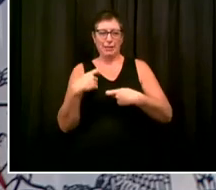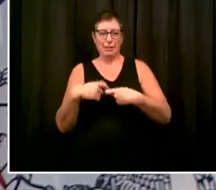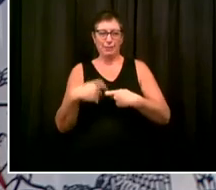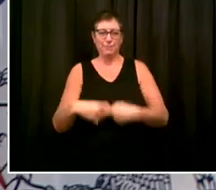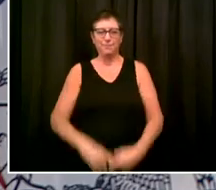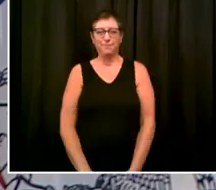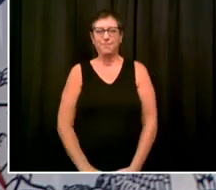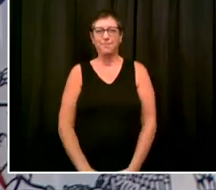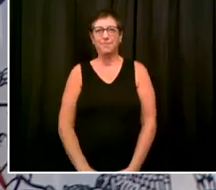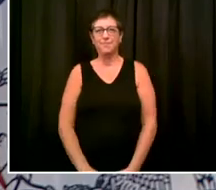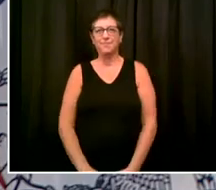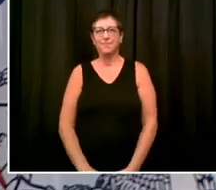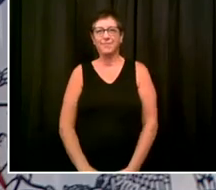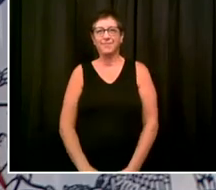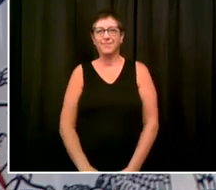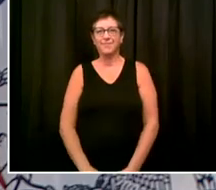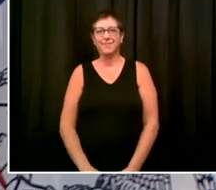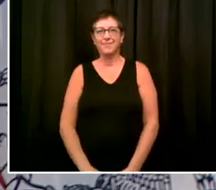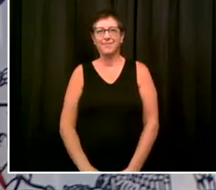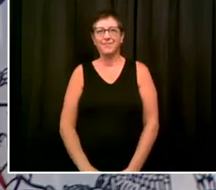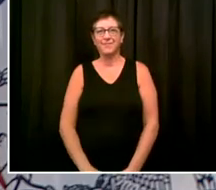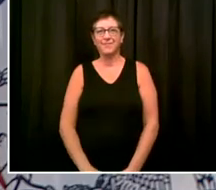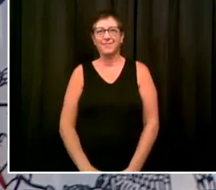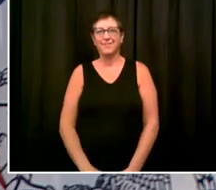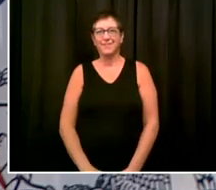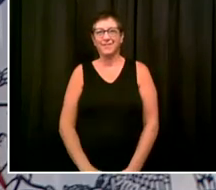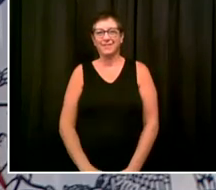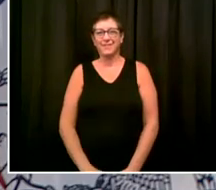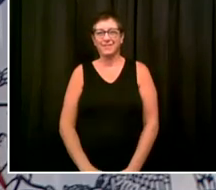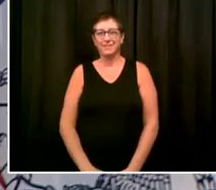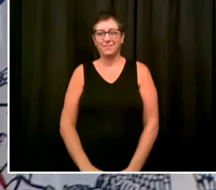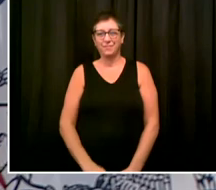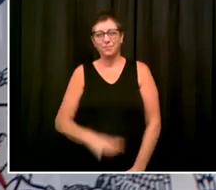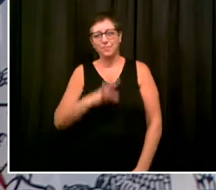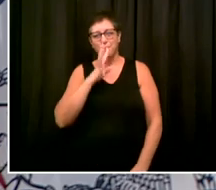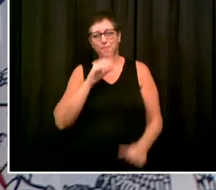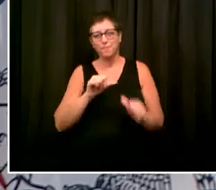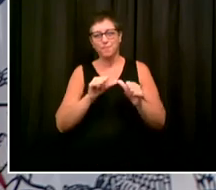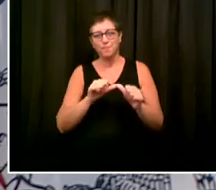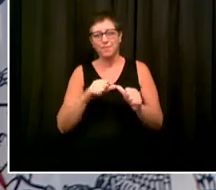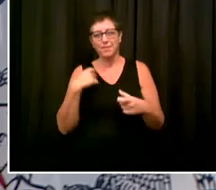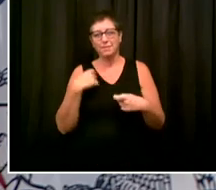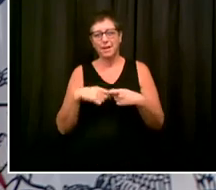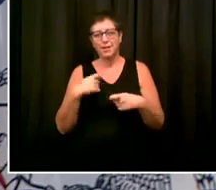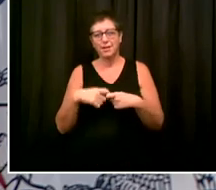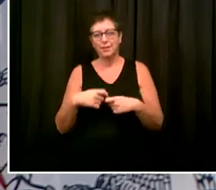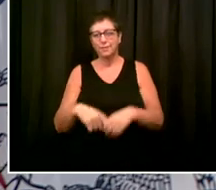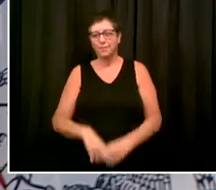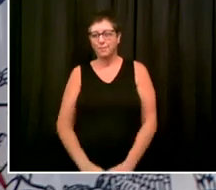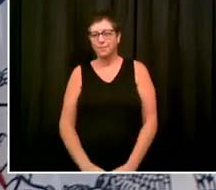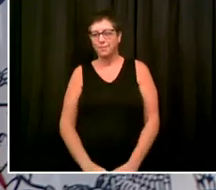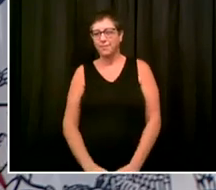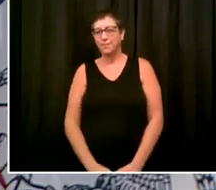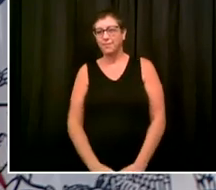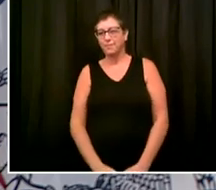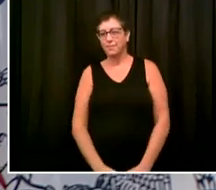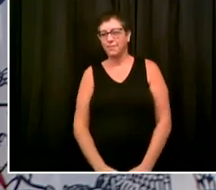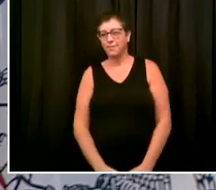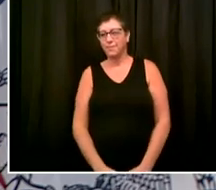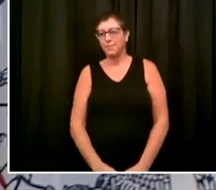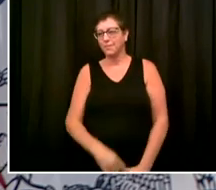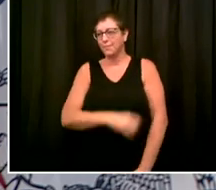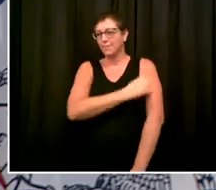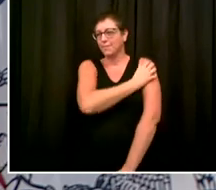a lot of for the families of the city of New York. That's why we're going to train